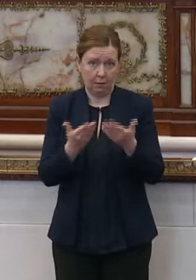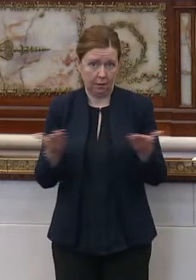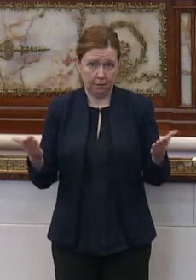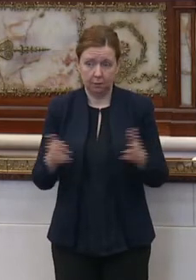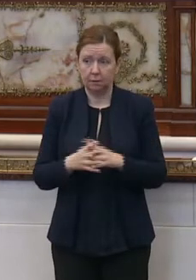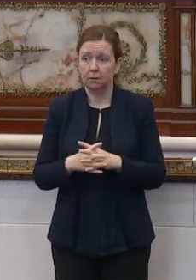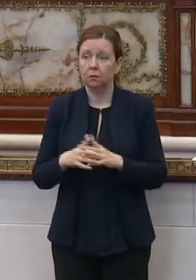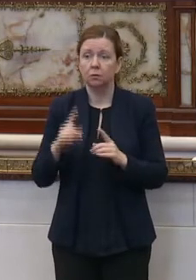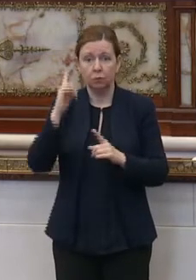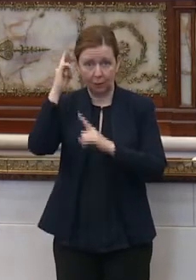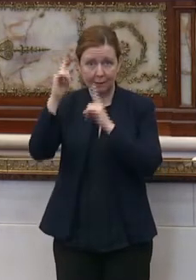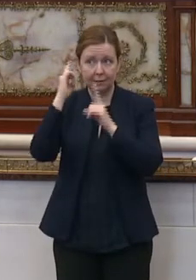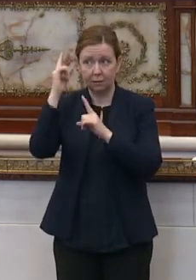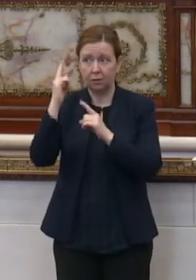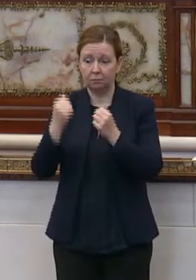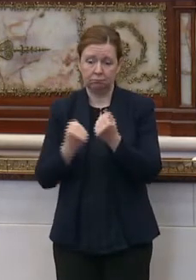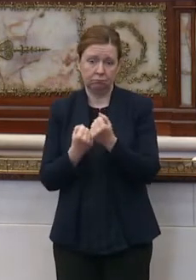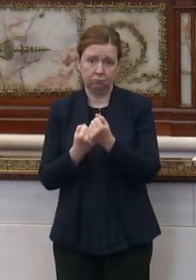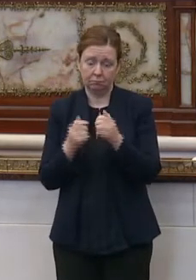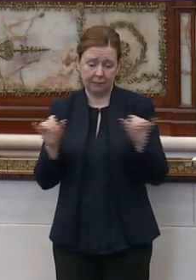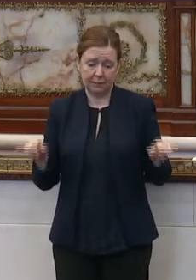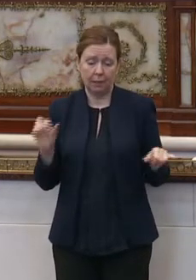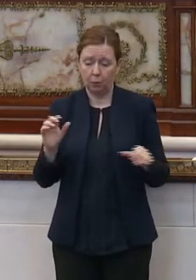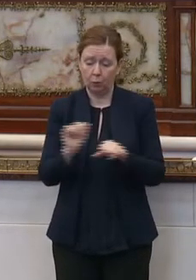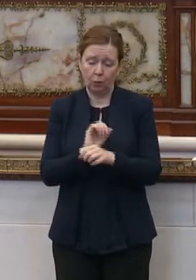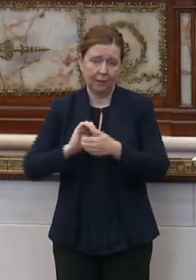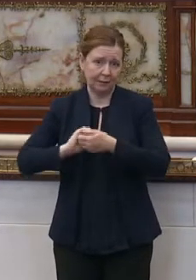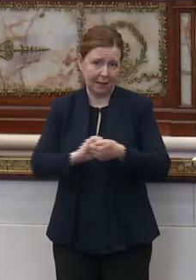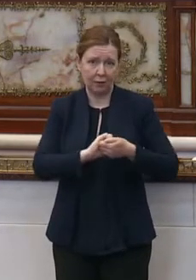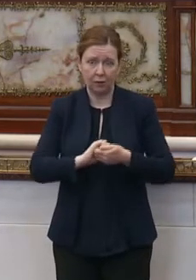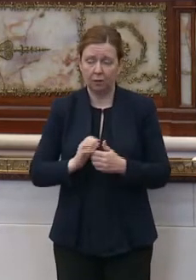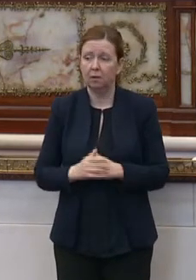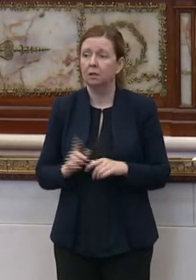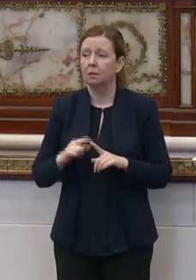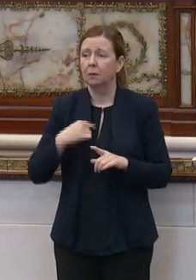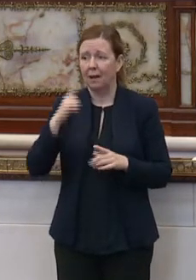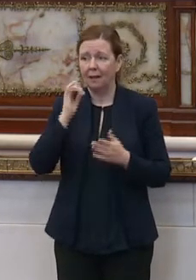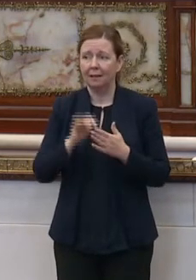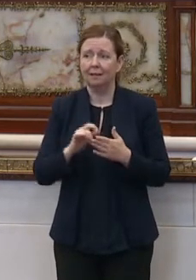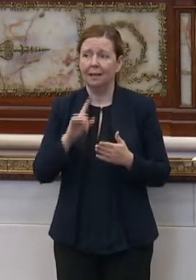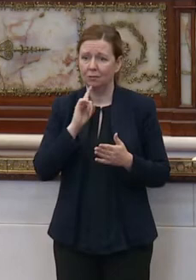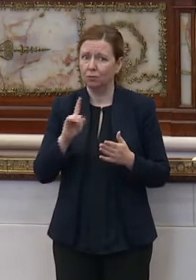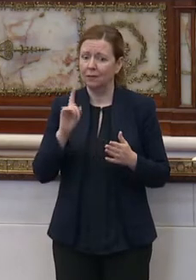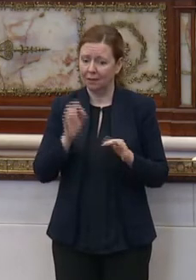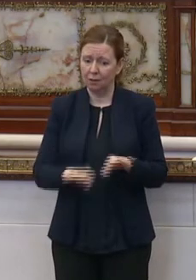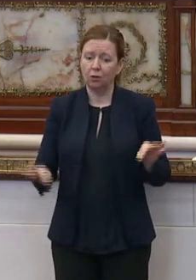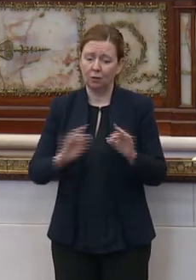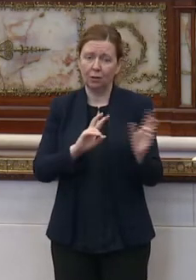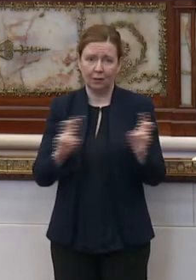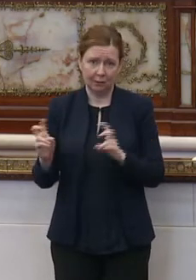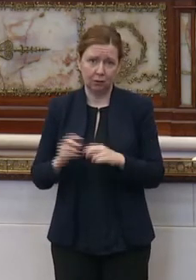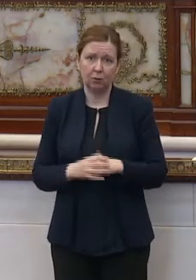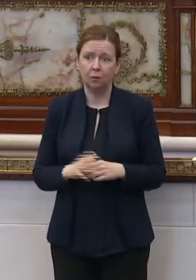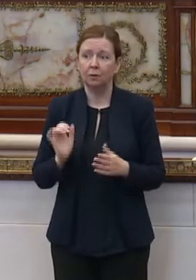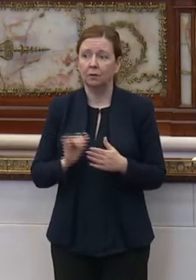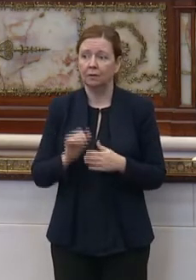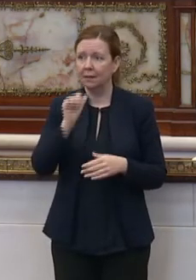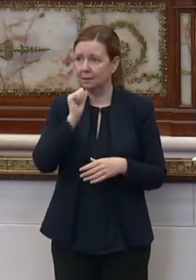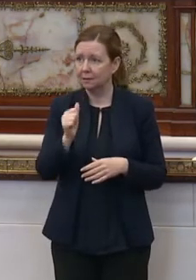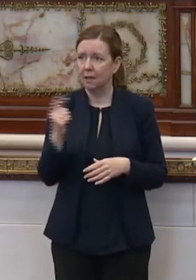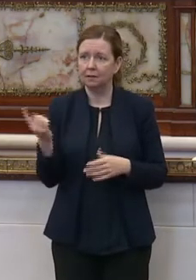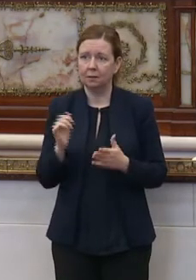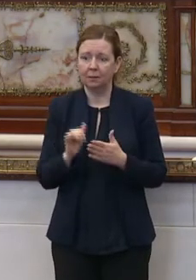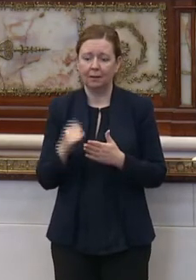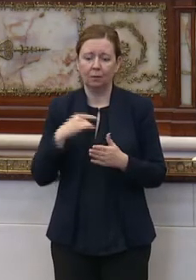to consider, you know, to same or working together. But I think this is such a critical issue that it's not